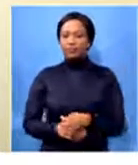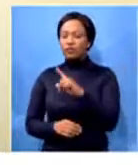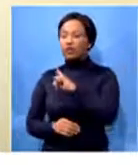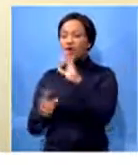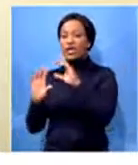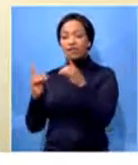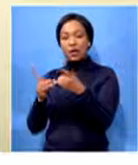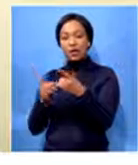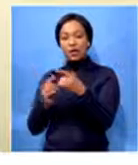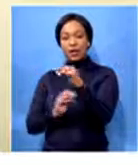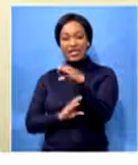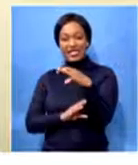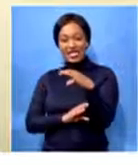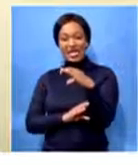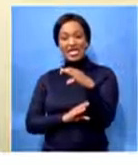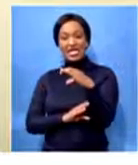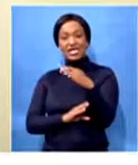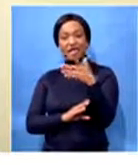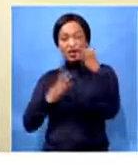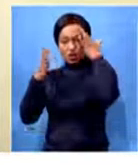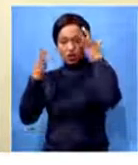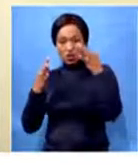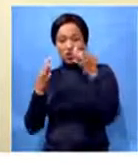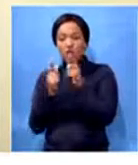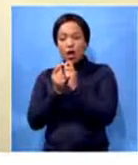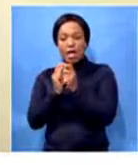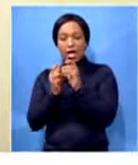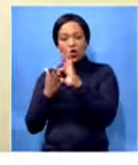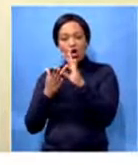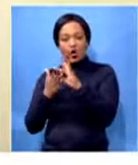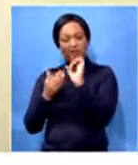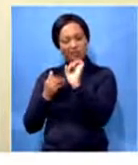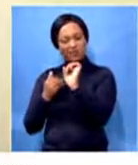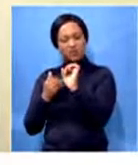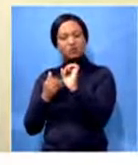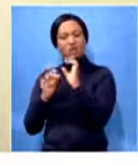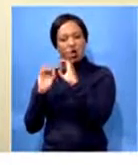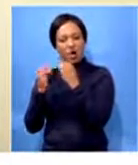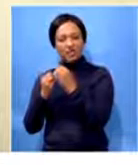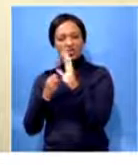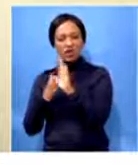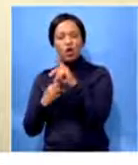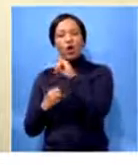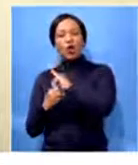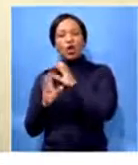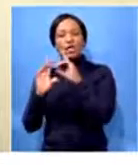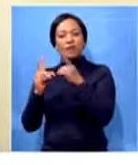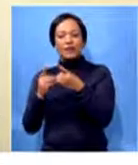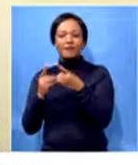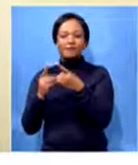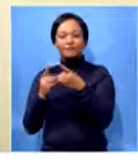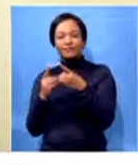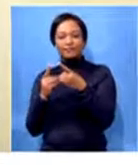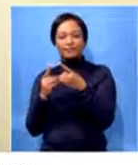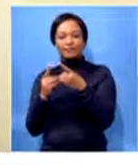took a decision last week to amend the contract so that the department will be in direct